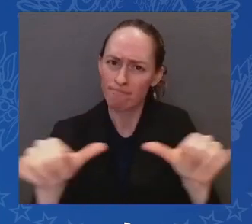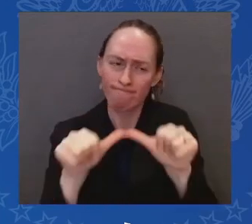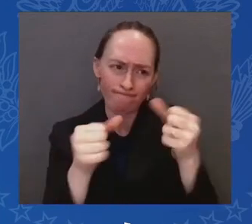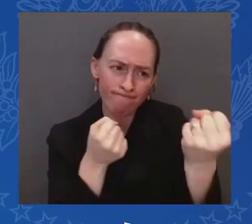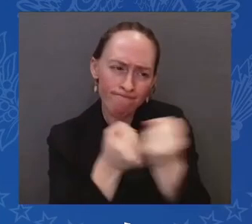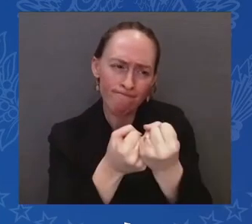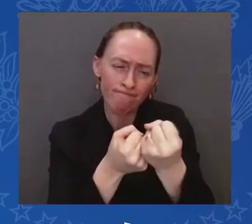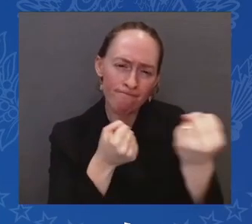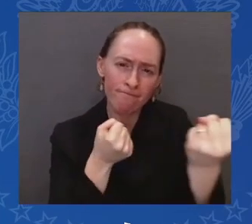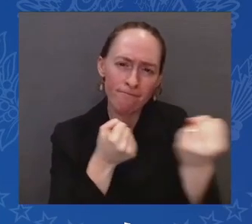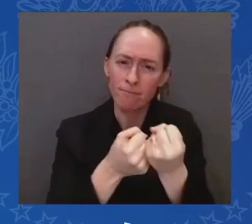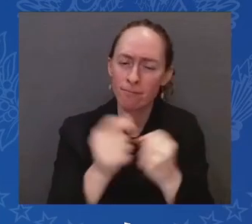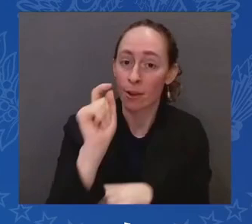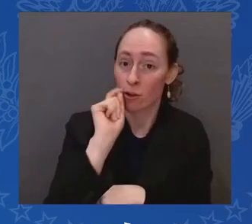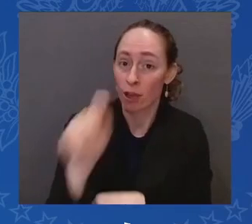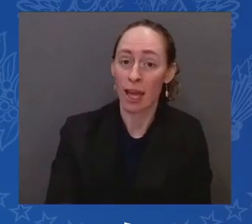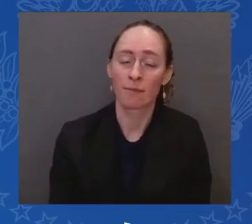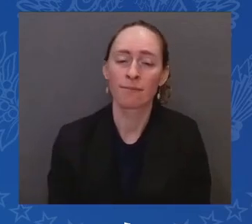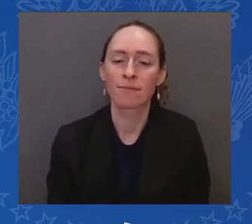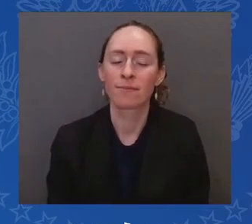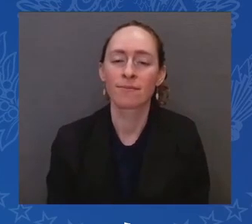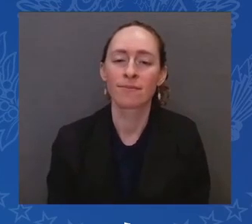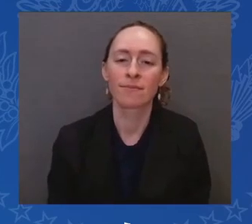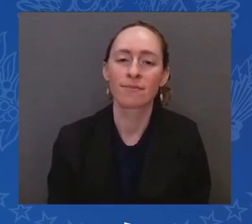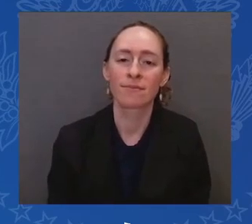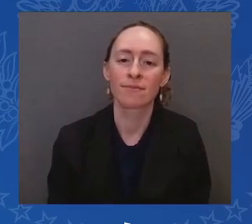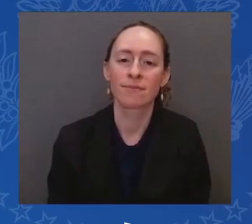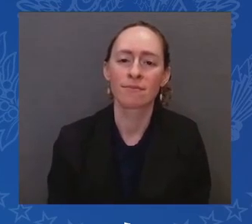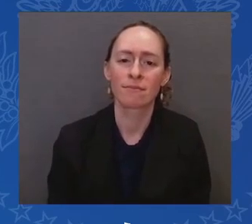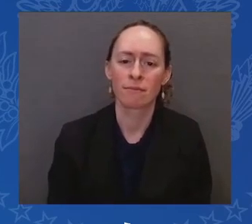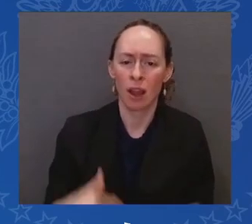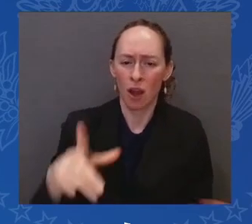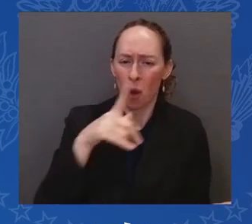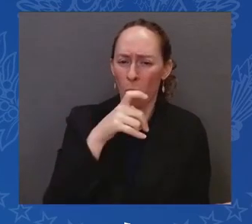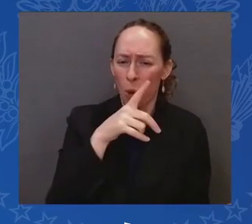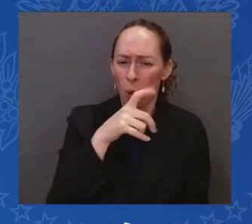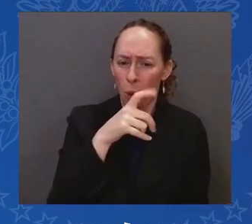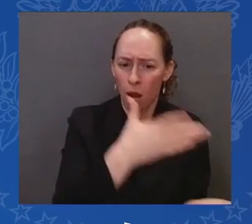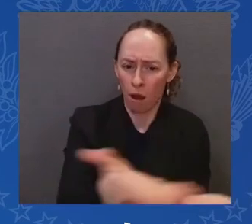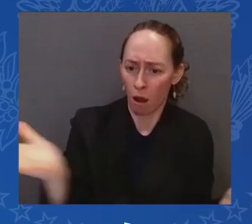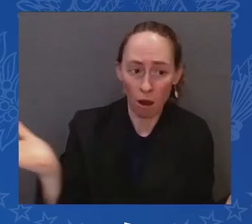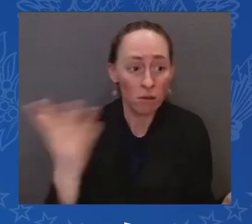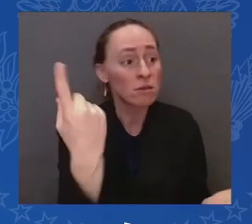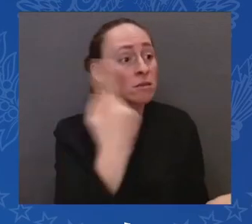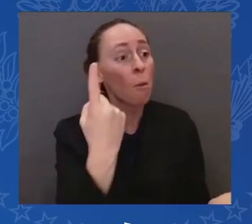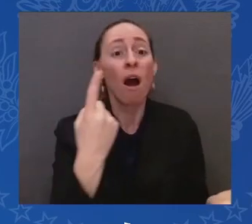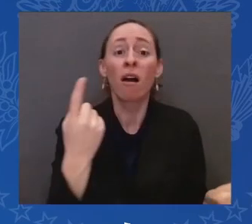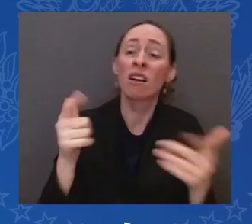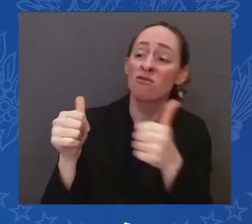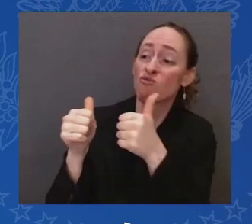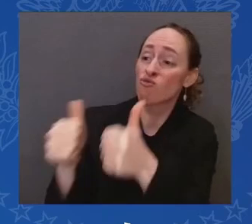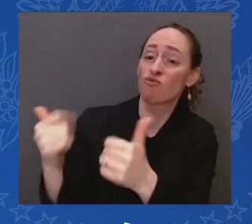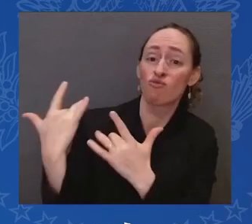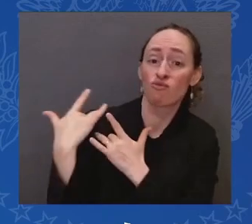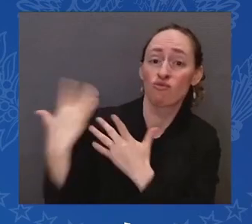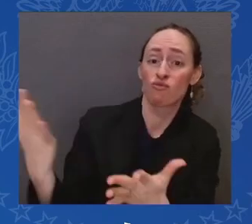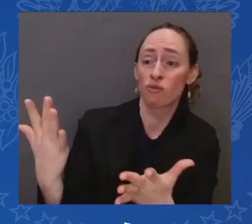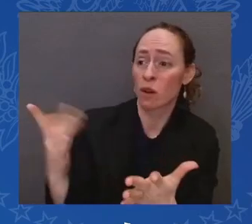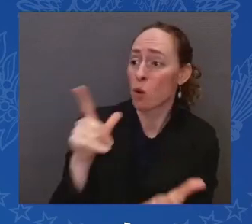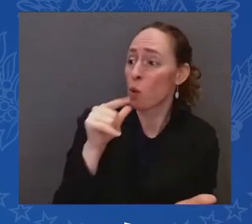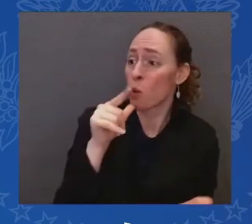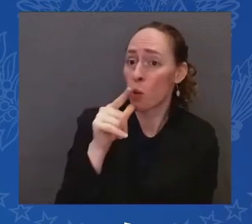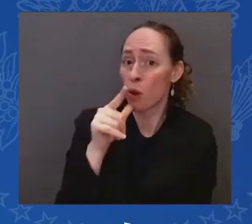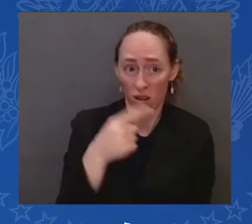Who in the United States is prepared to walk away from that? I tell you, I'm not prepared to walk away. And I don't think the American people are either.